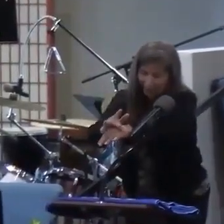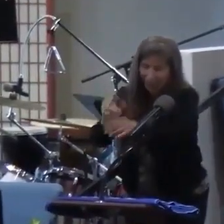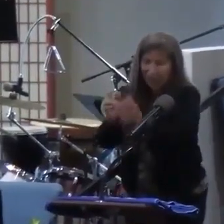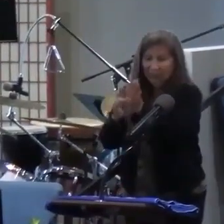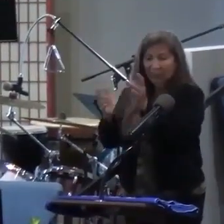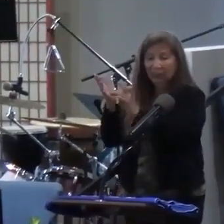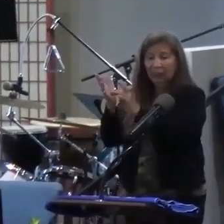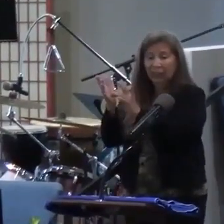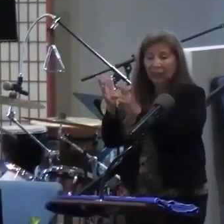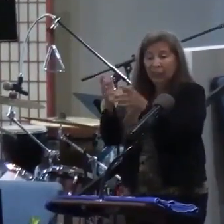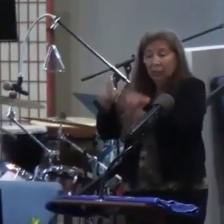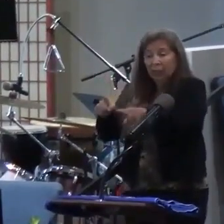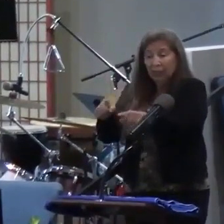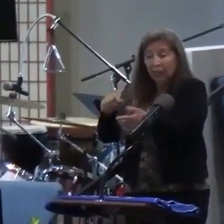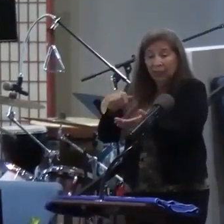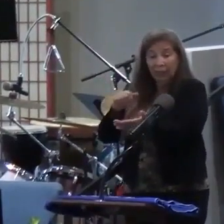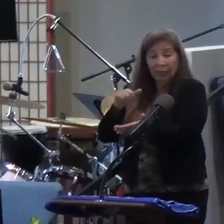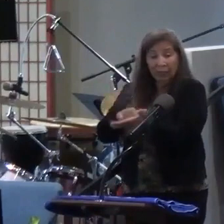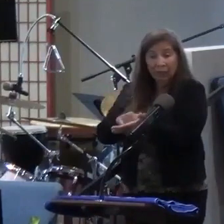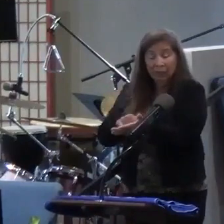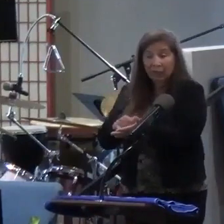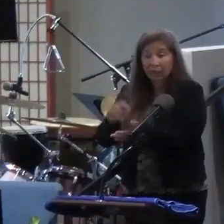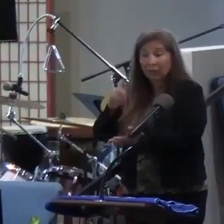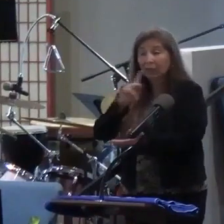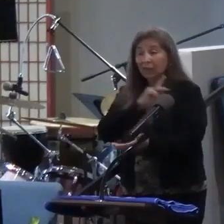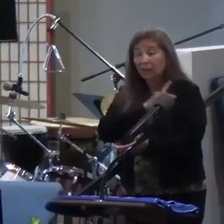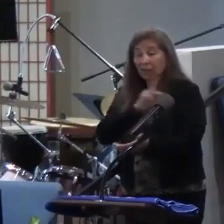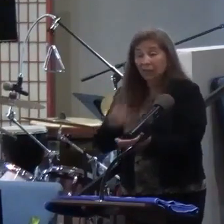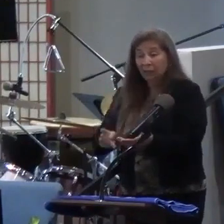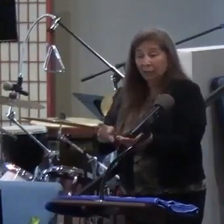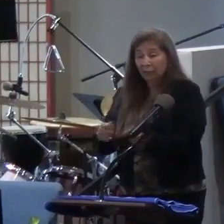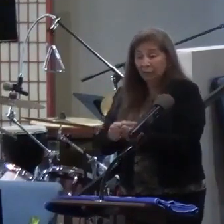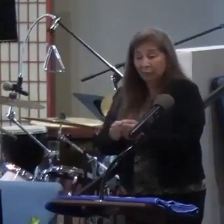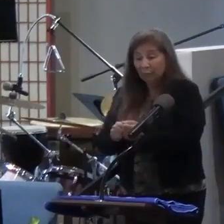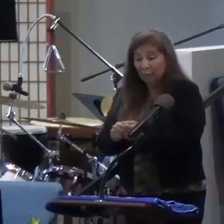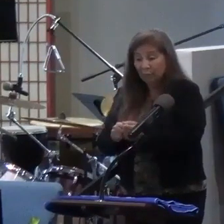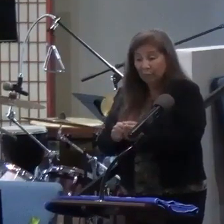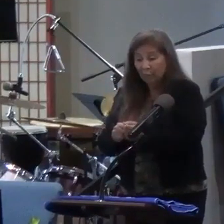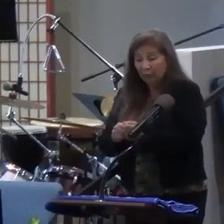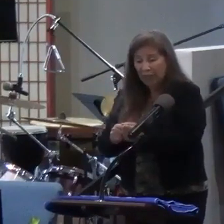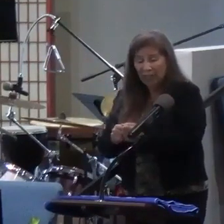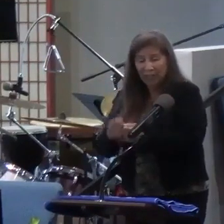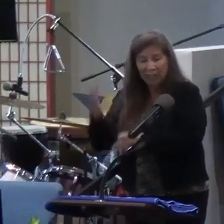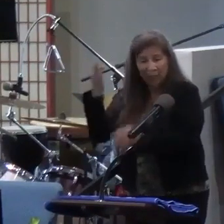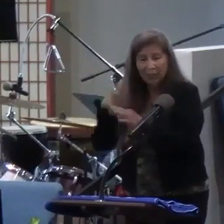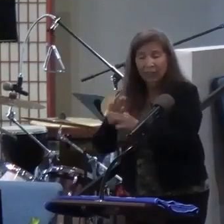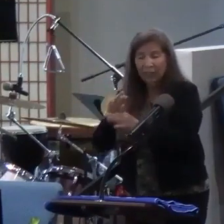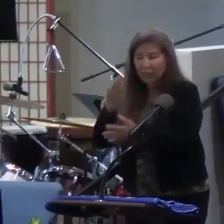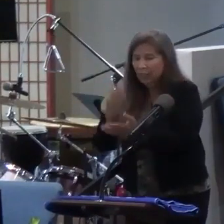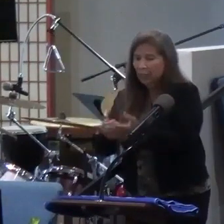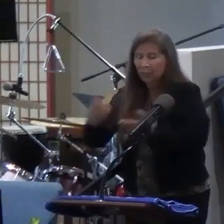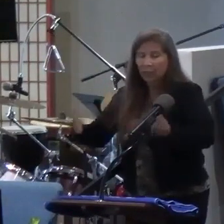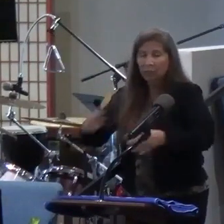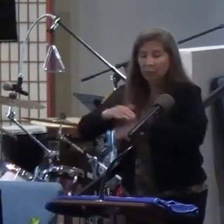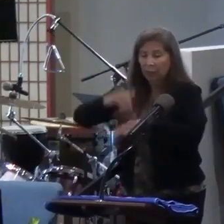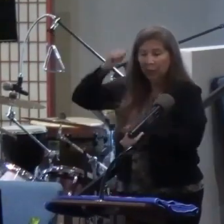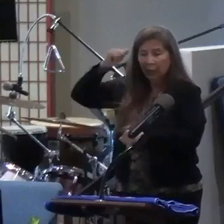And when that kind of faith connects with his kind of power, friends, something miraculous happens.